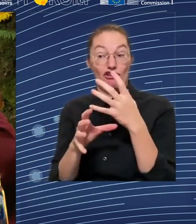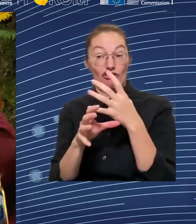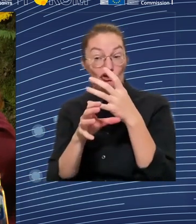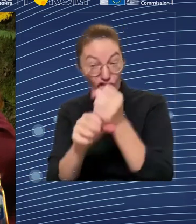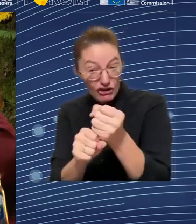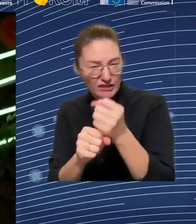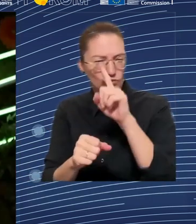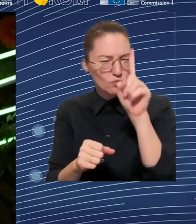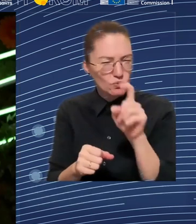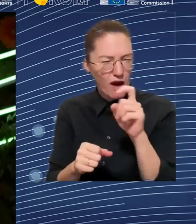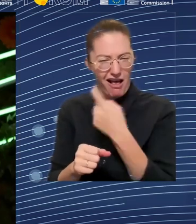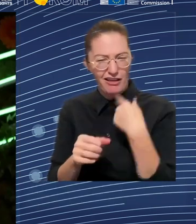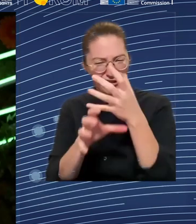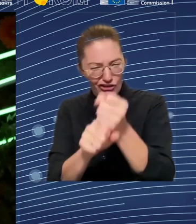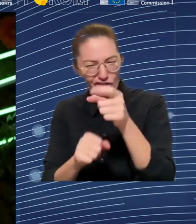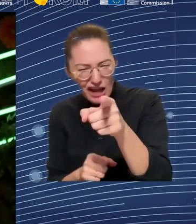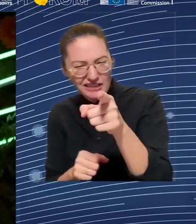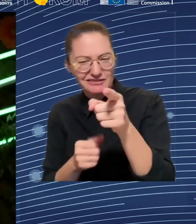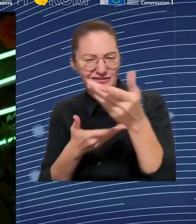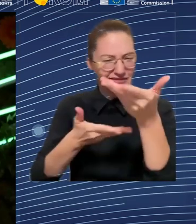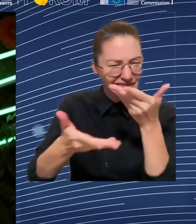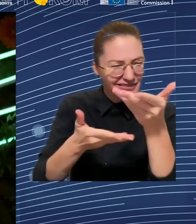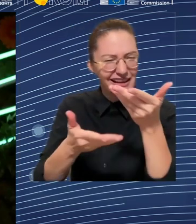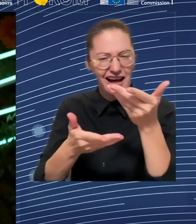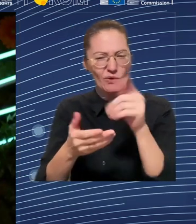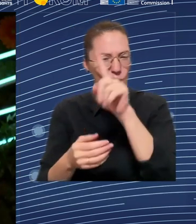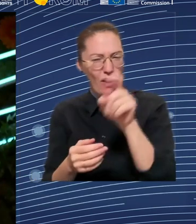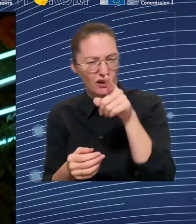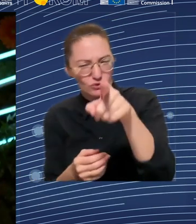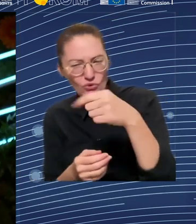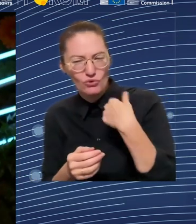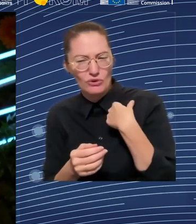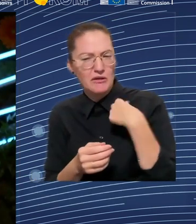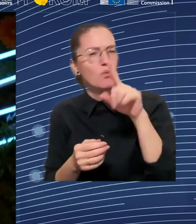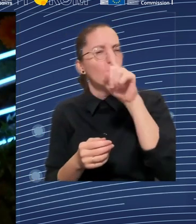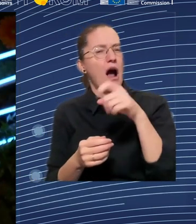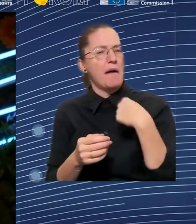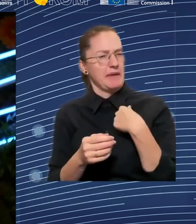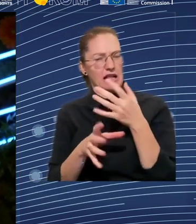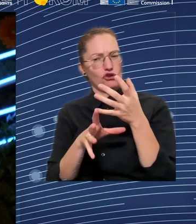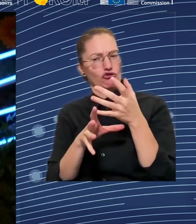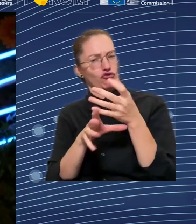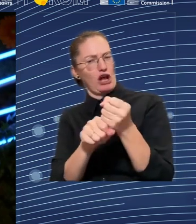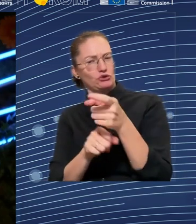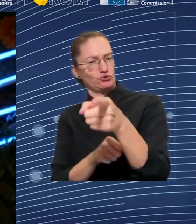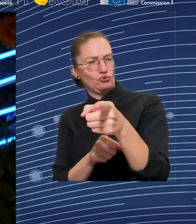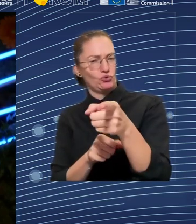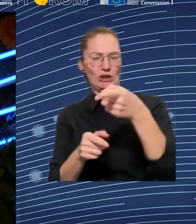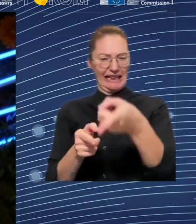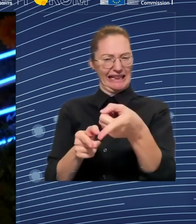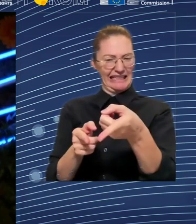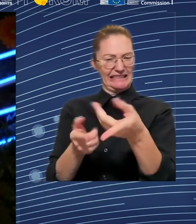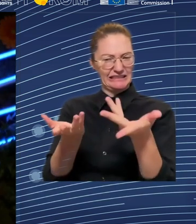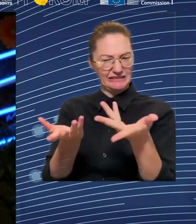that question is if you have the information given to you by the company. So